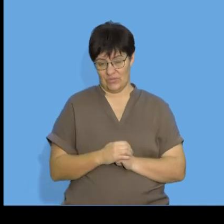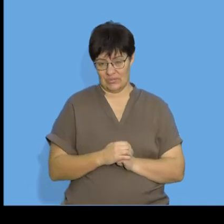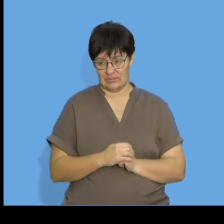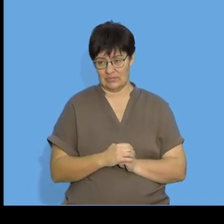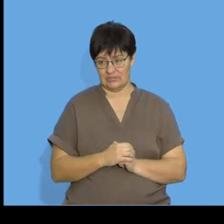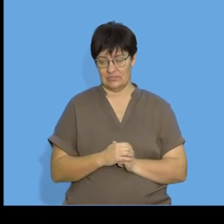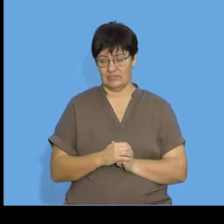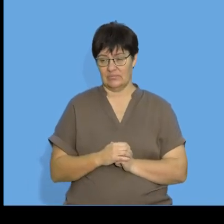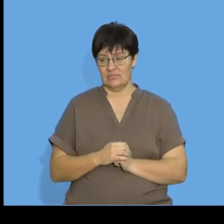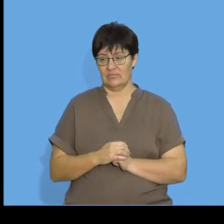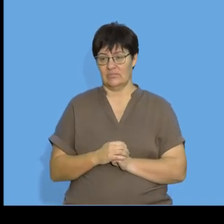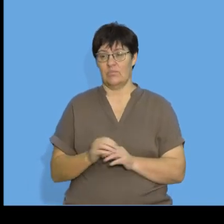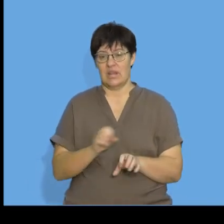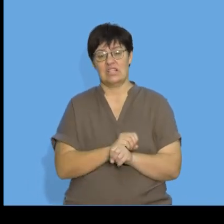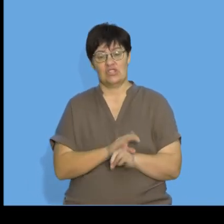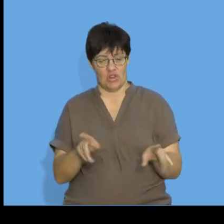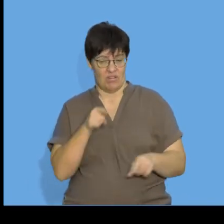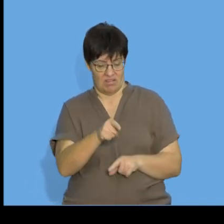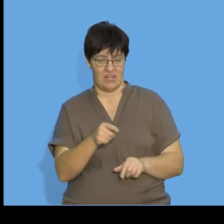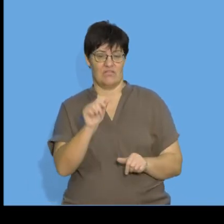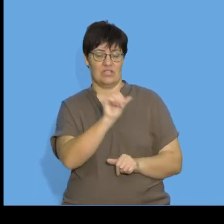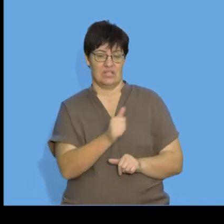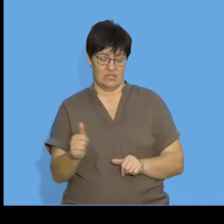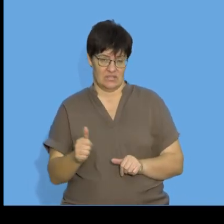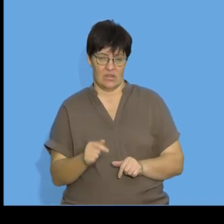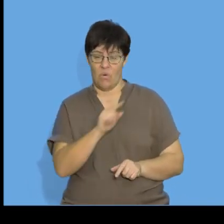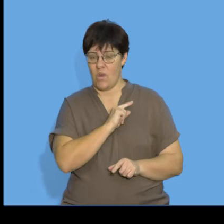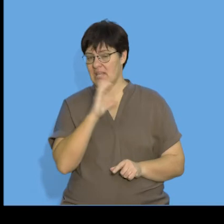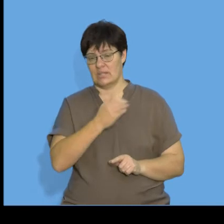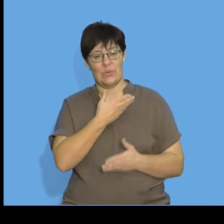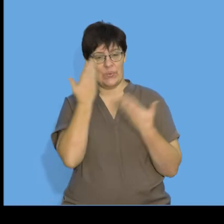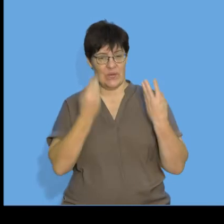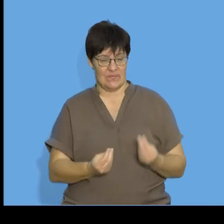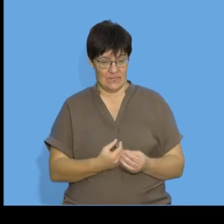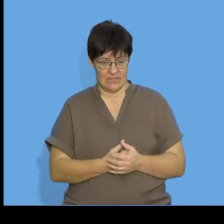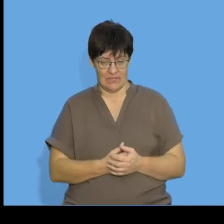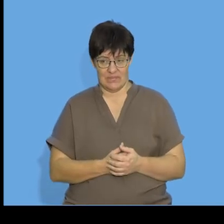n squared minus n as the general form for the sequence because I do not have c